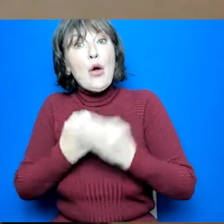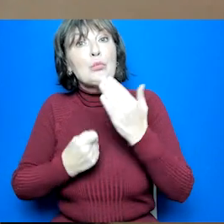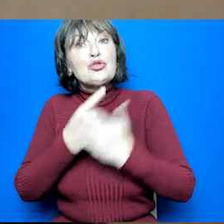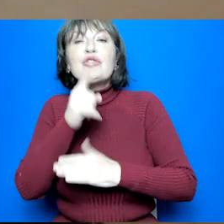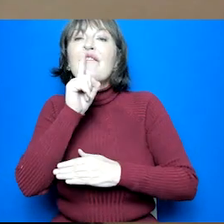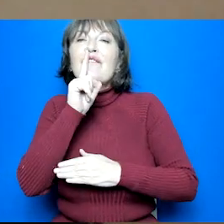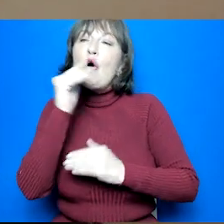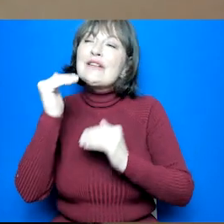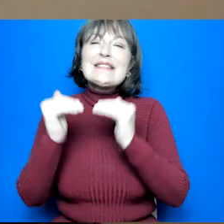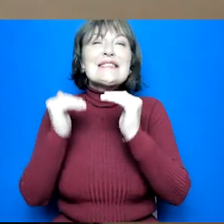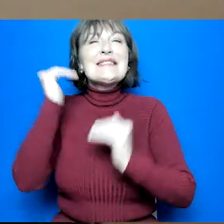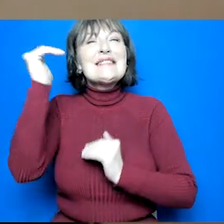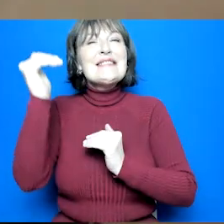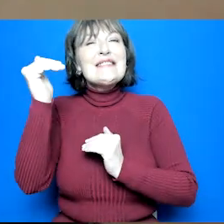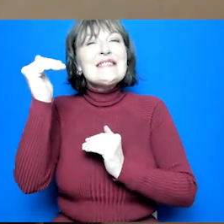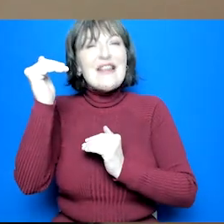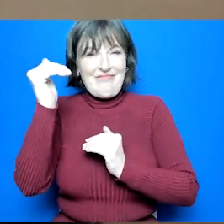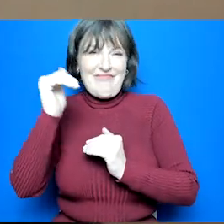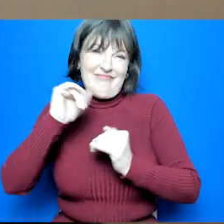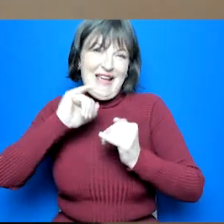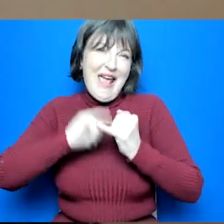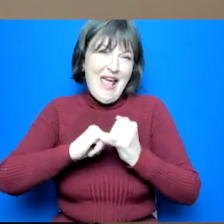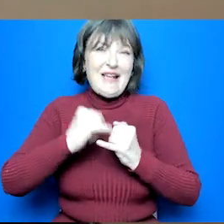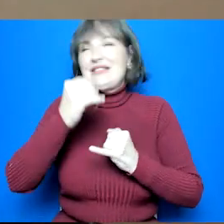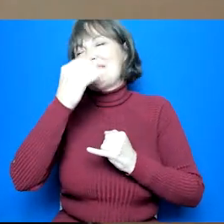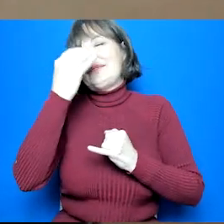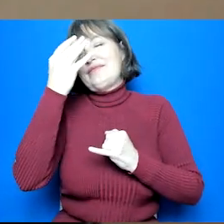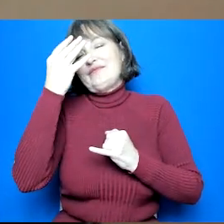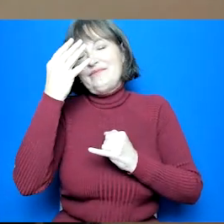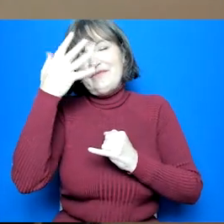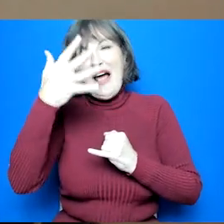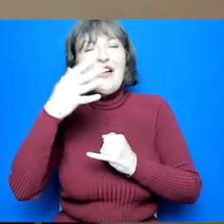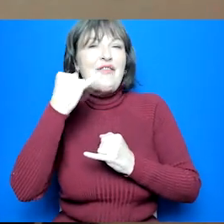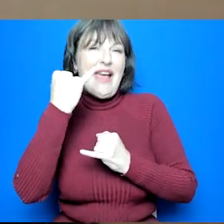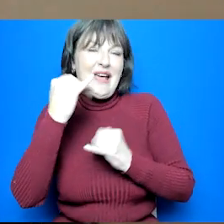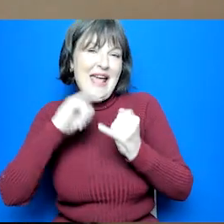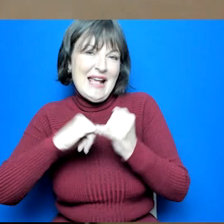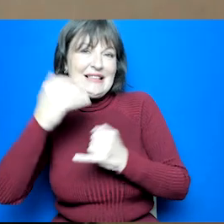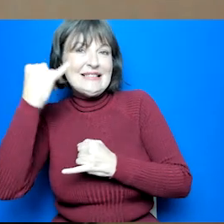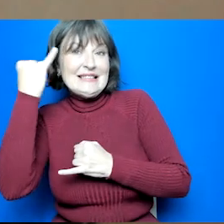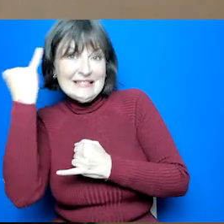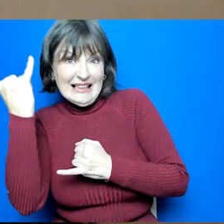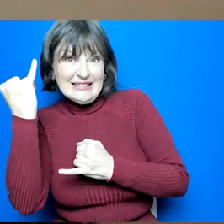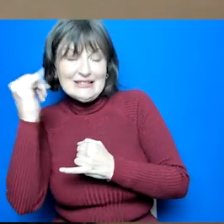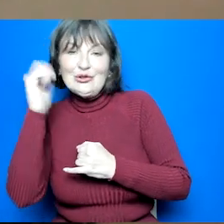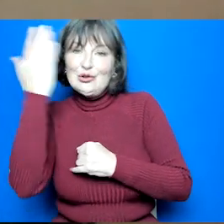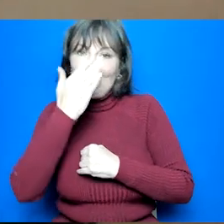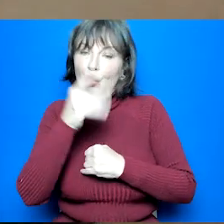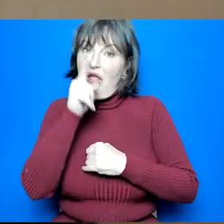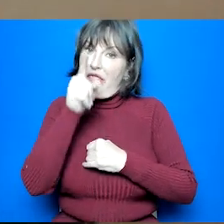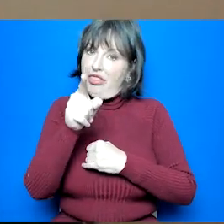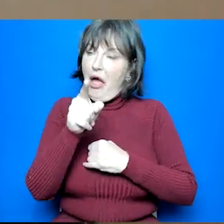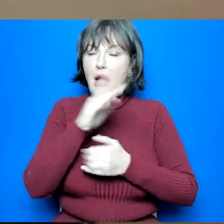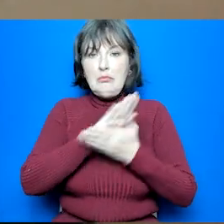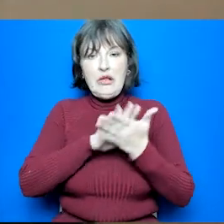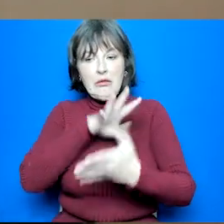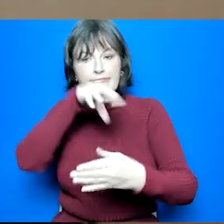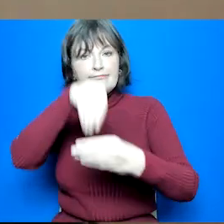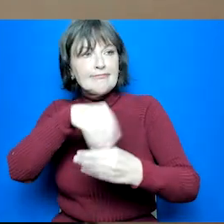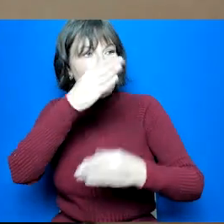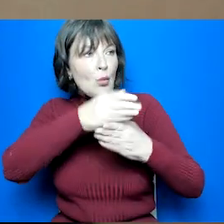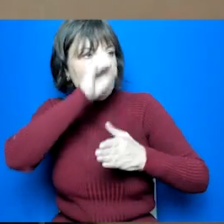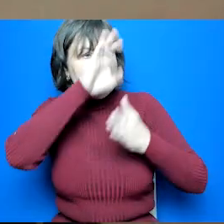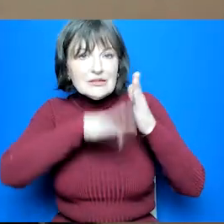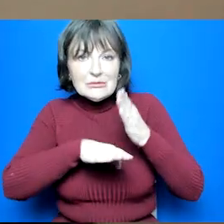it's a chance for your young person to try something new and develop important career management skills which can help them to make up their mind about